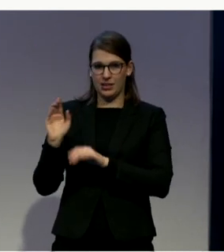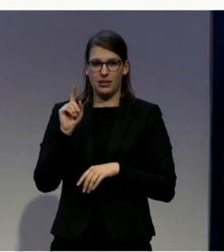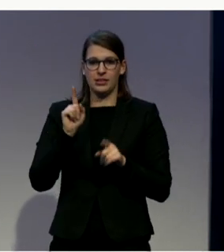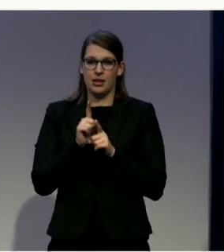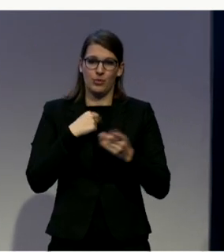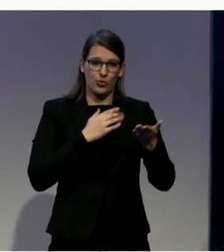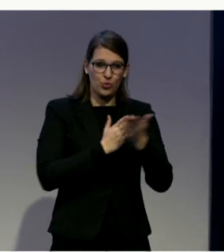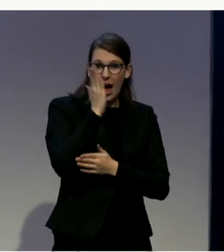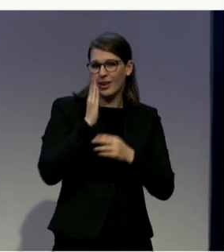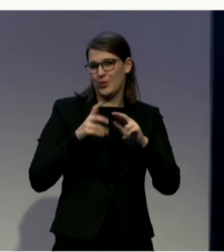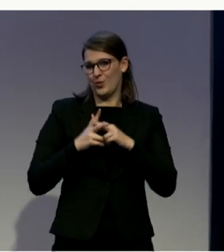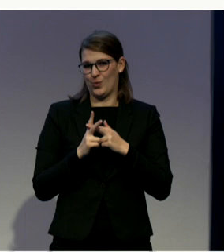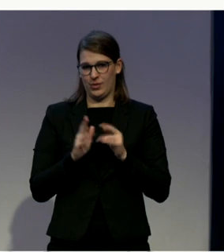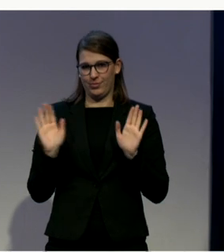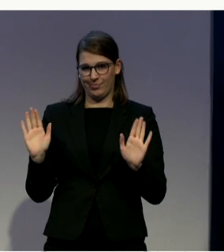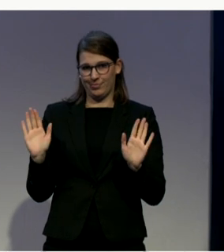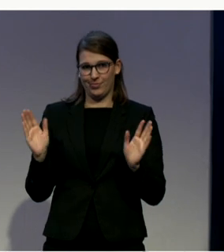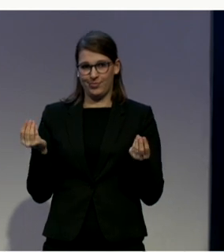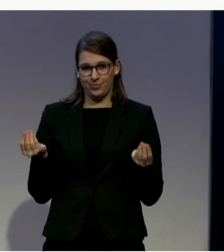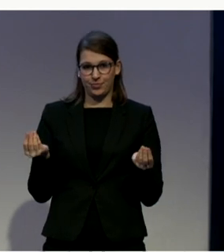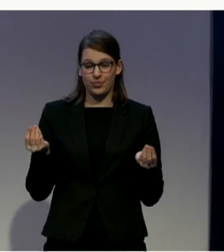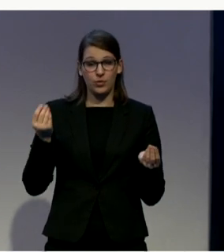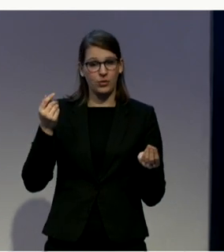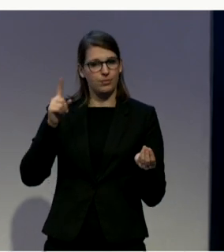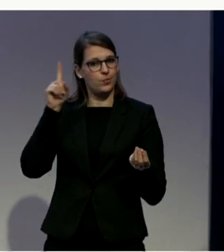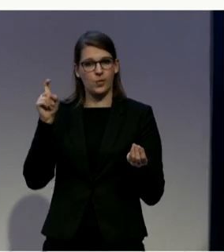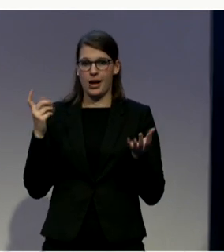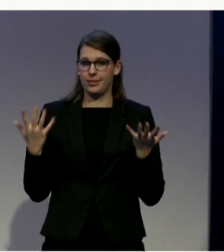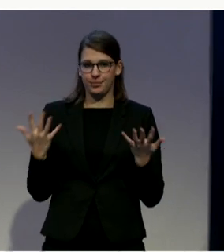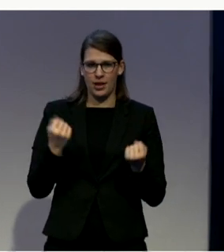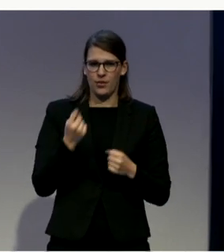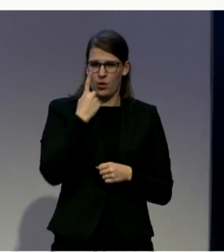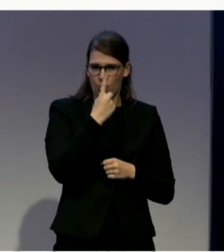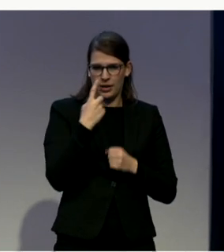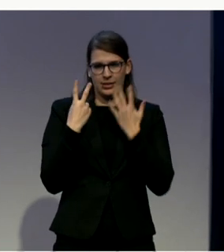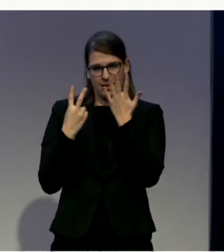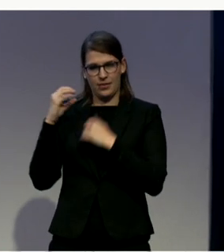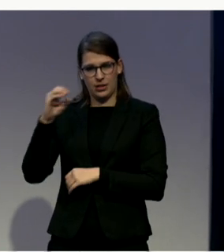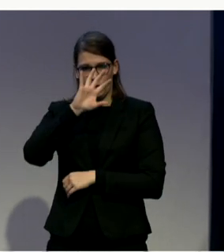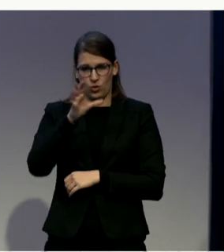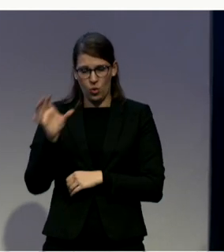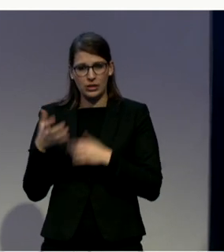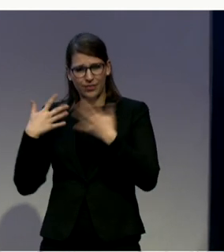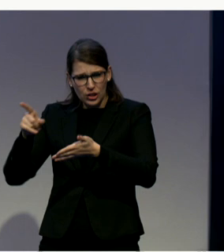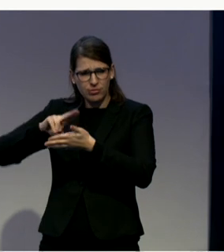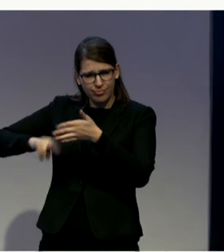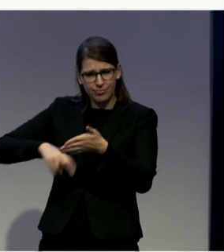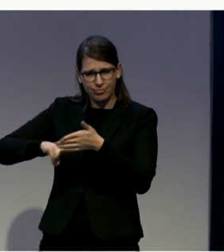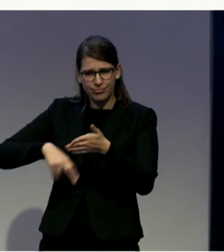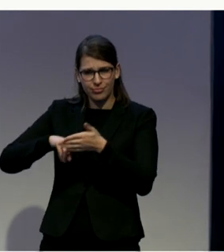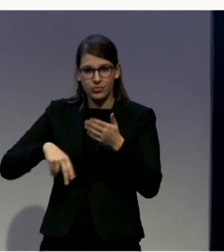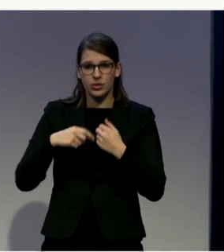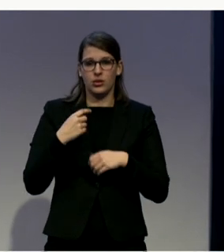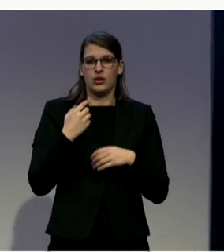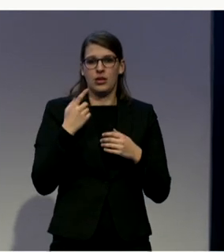178 countries ratifying CRPD has committed to do their duties.